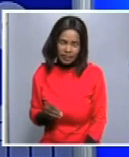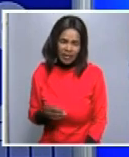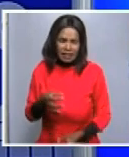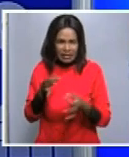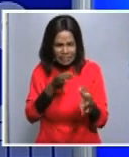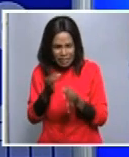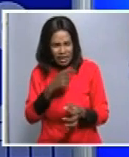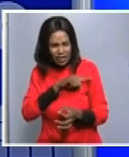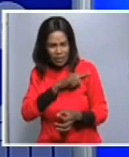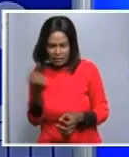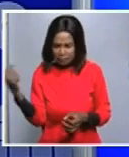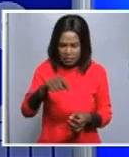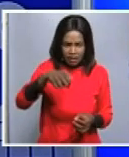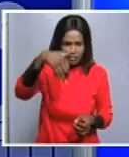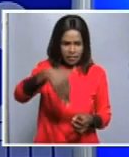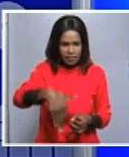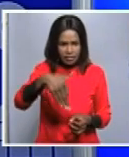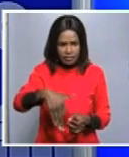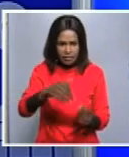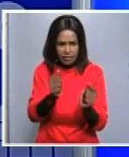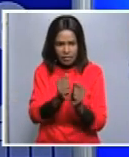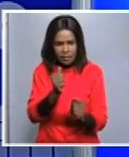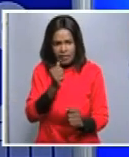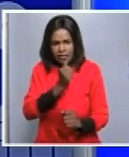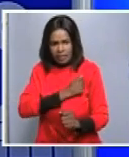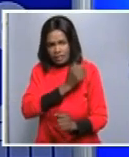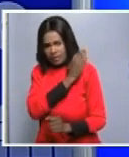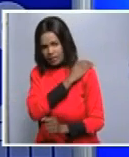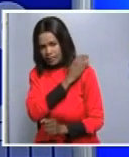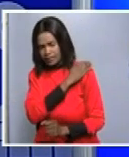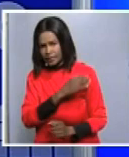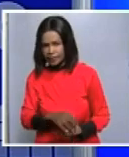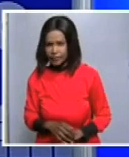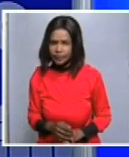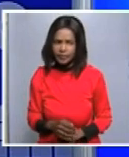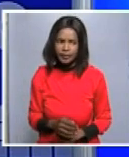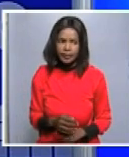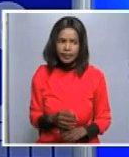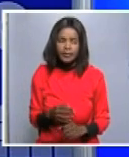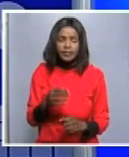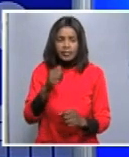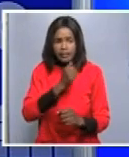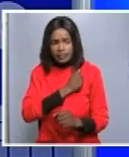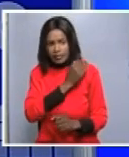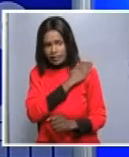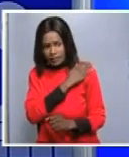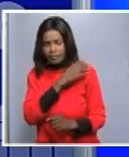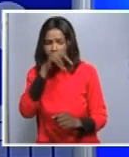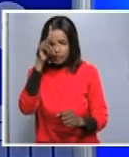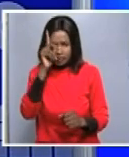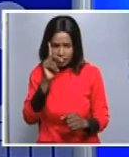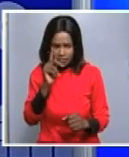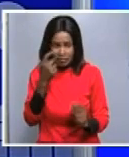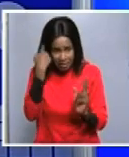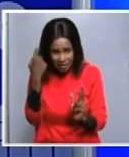her visit a diplomatic consultation that is with the namibian counterpart netumbo nandindaitwa where she also sat down with the head